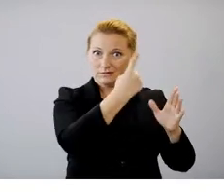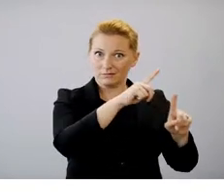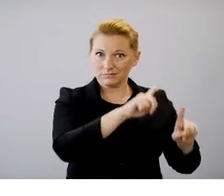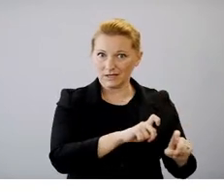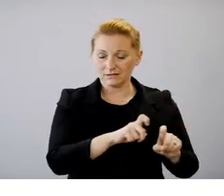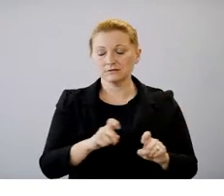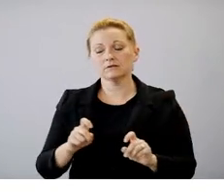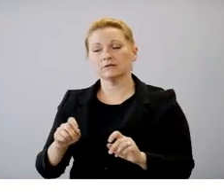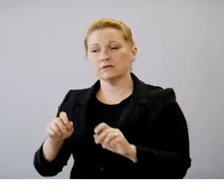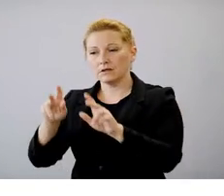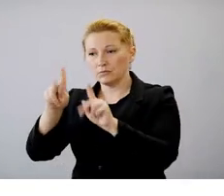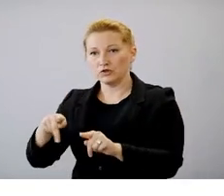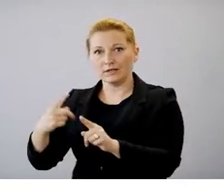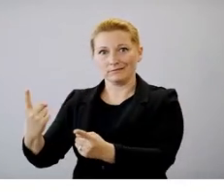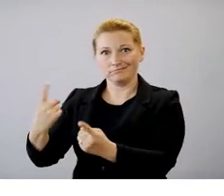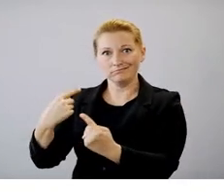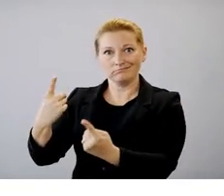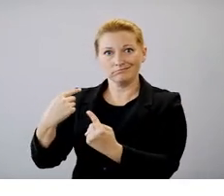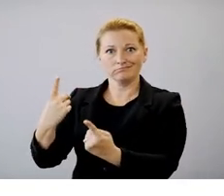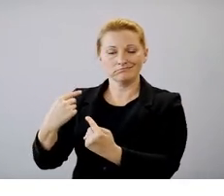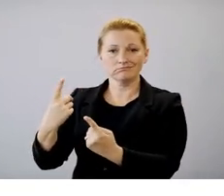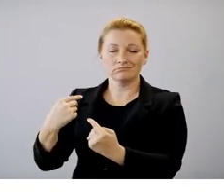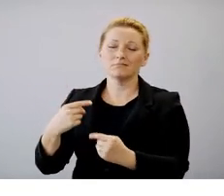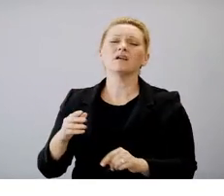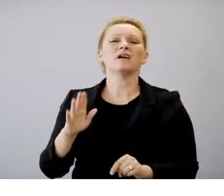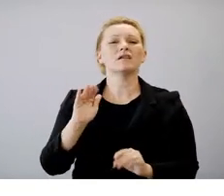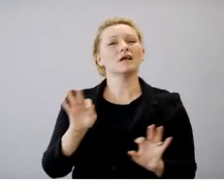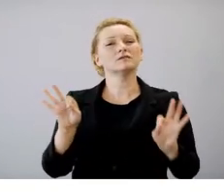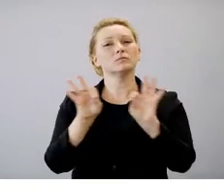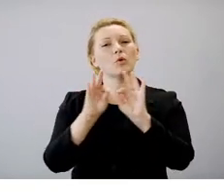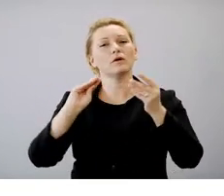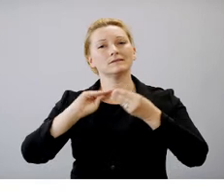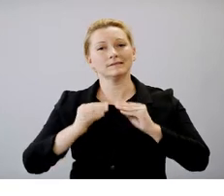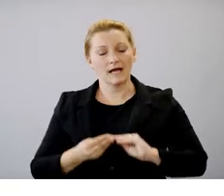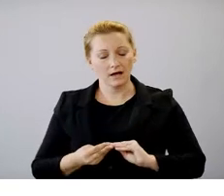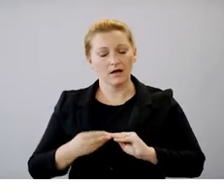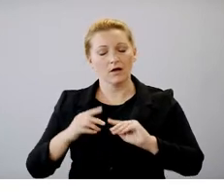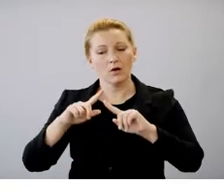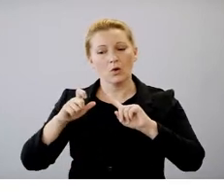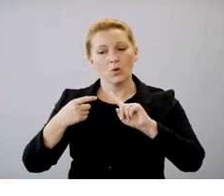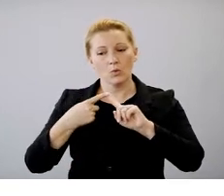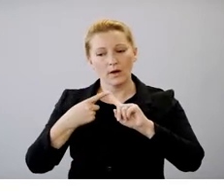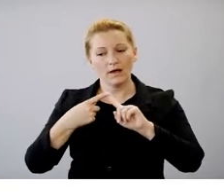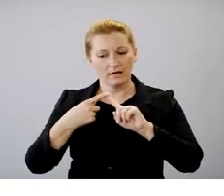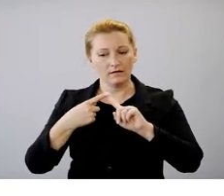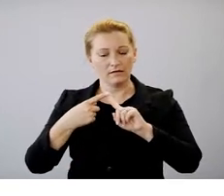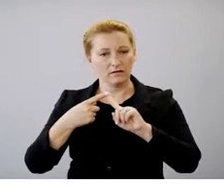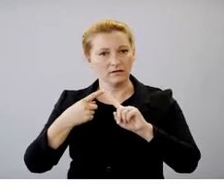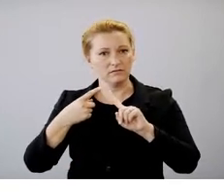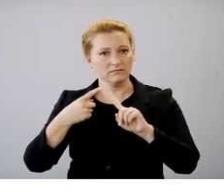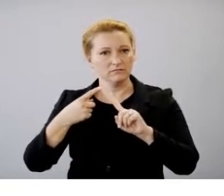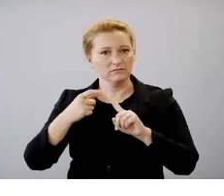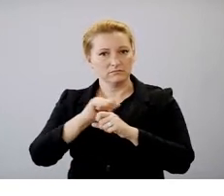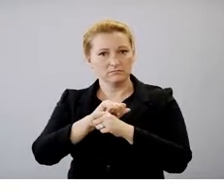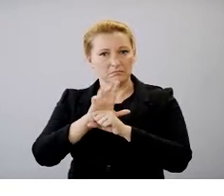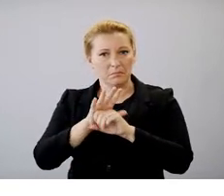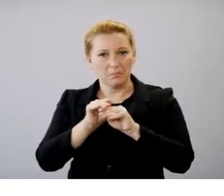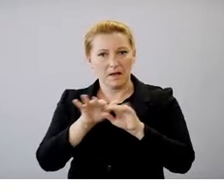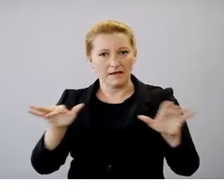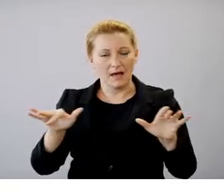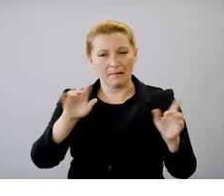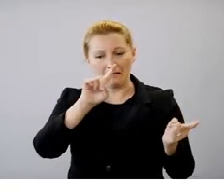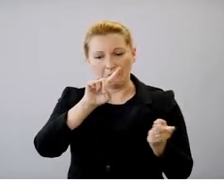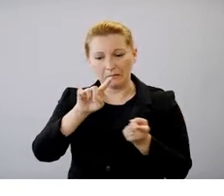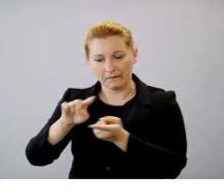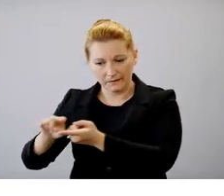This is important as we tend to get into the part of the pandemic where we are. We use percent